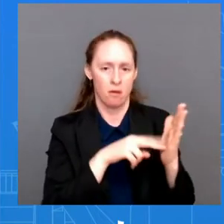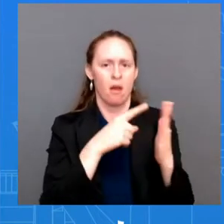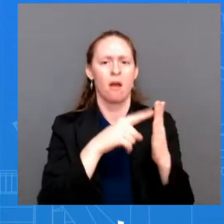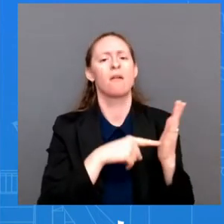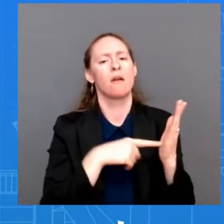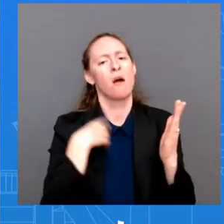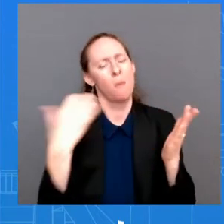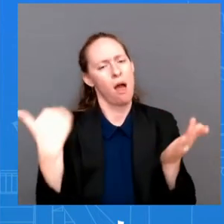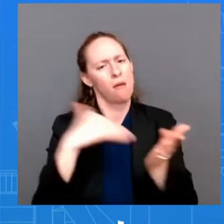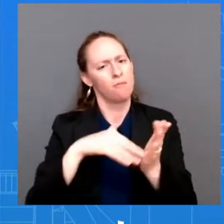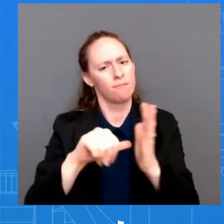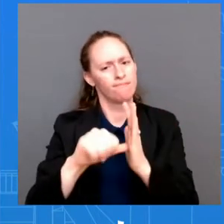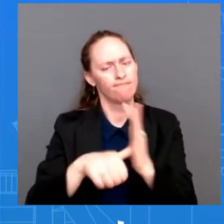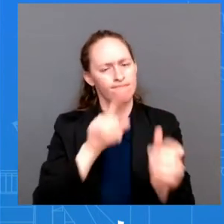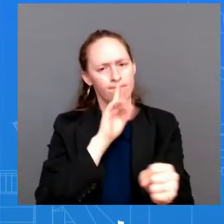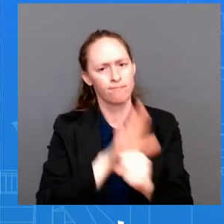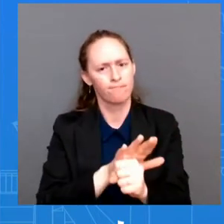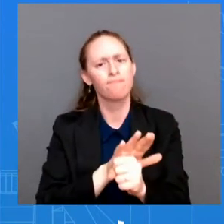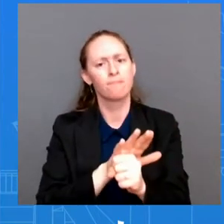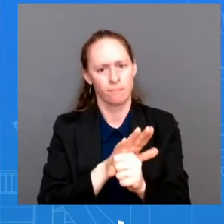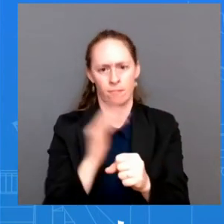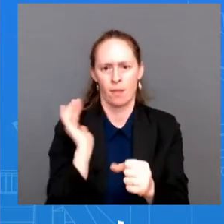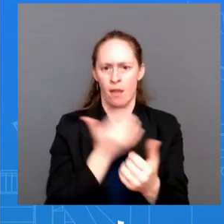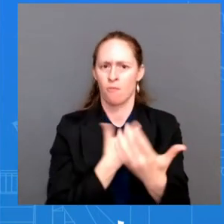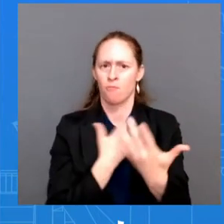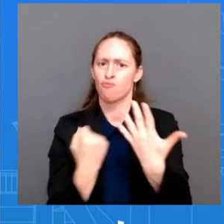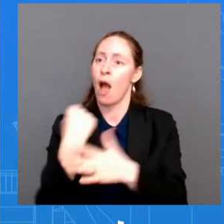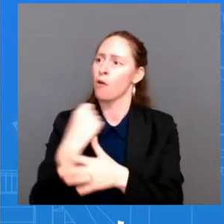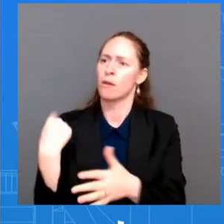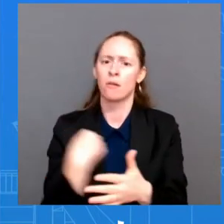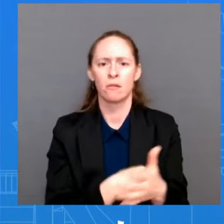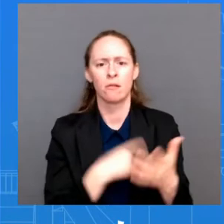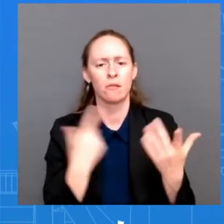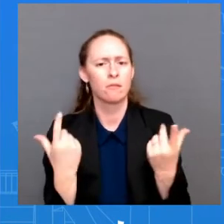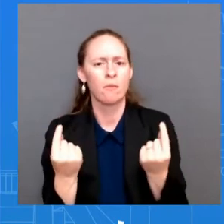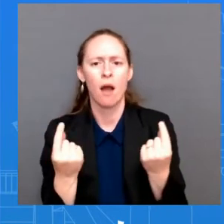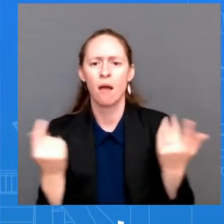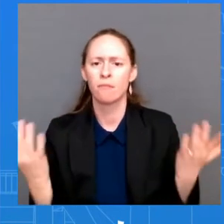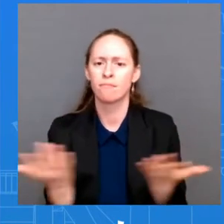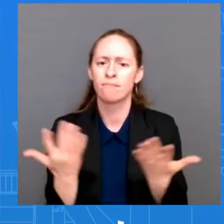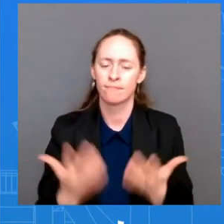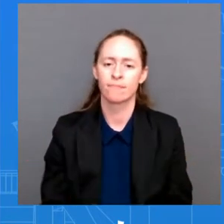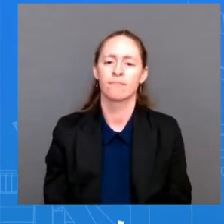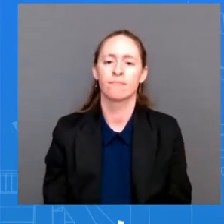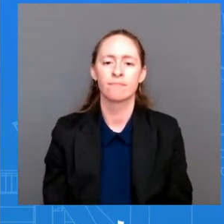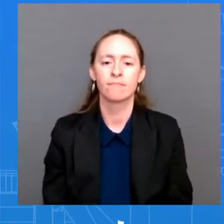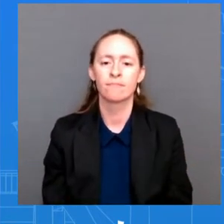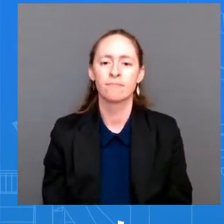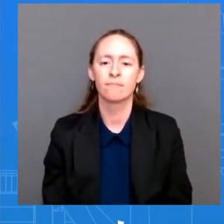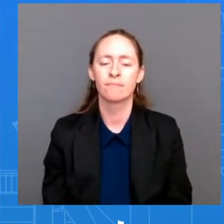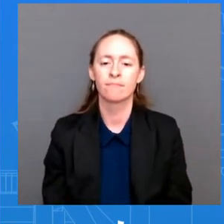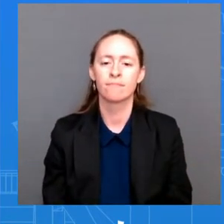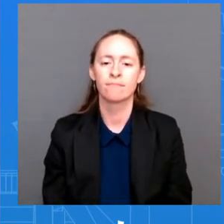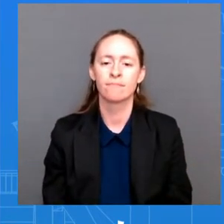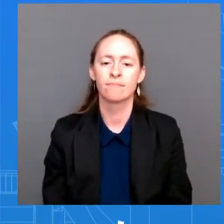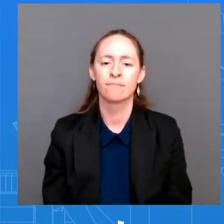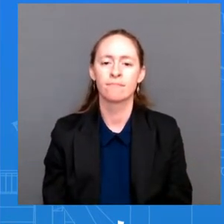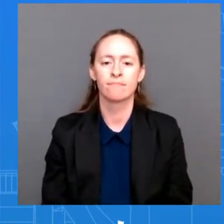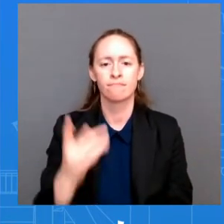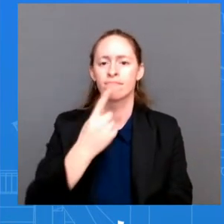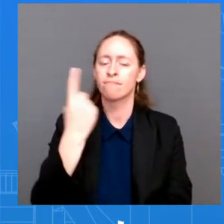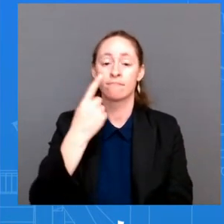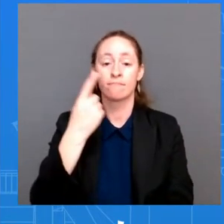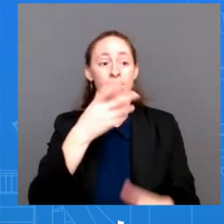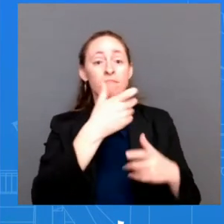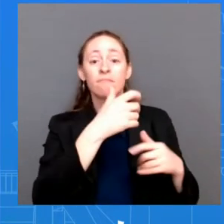the Biden administration to counter the threat posed by Iran, including against dissidents that are living in the United States and current and former U.S. government